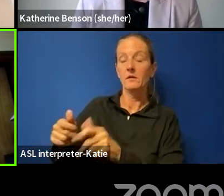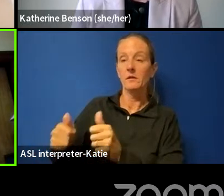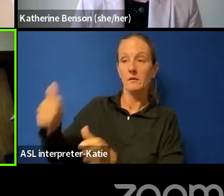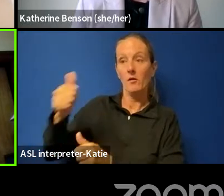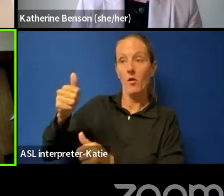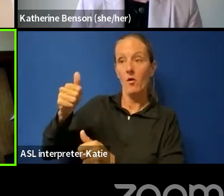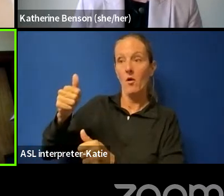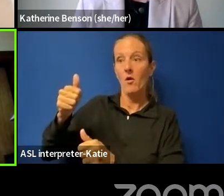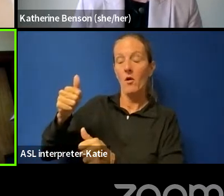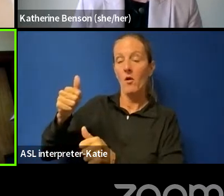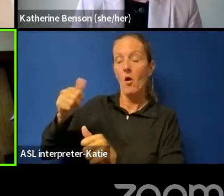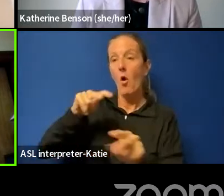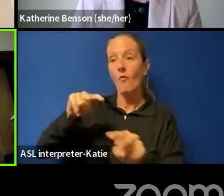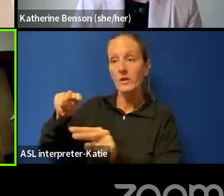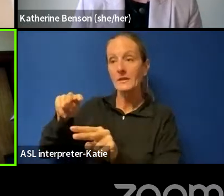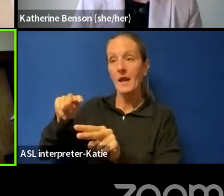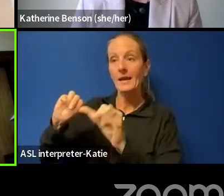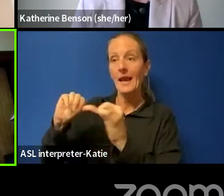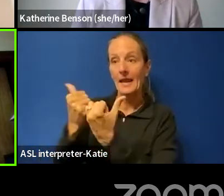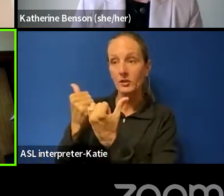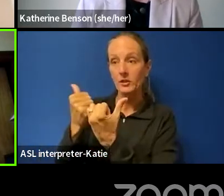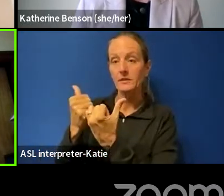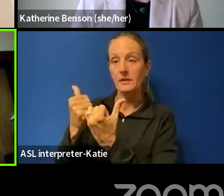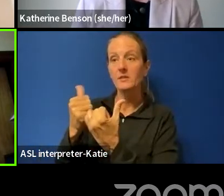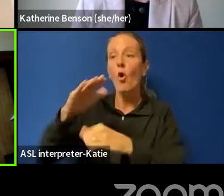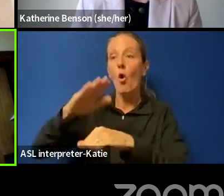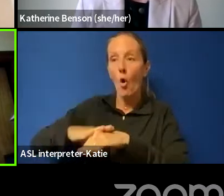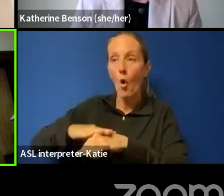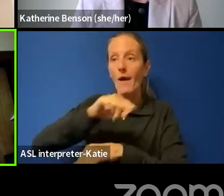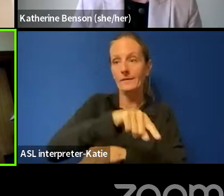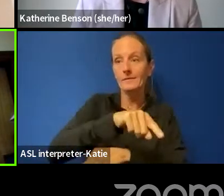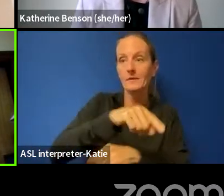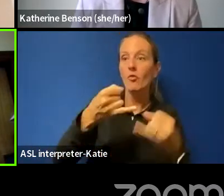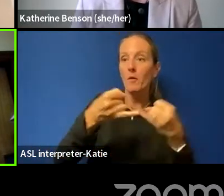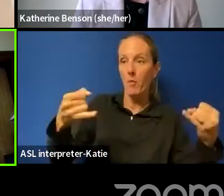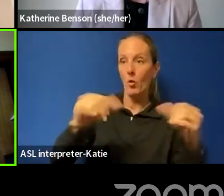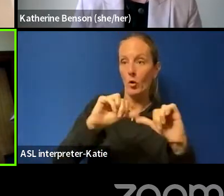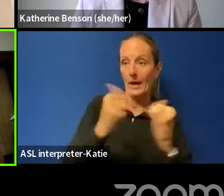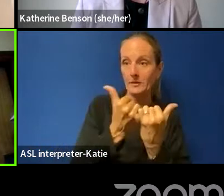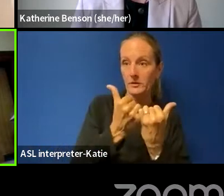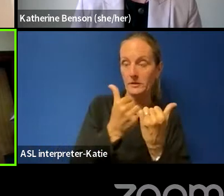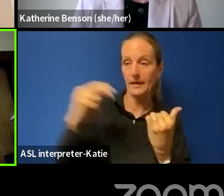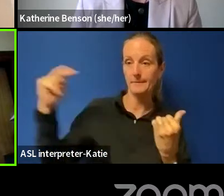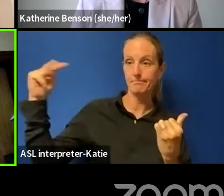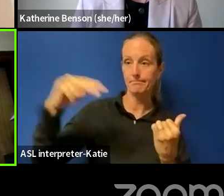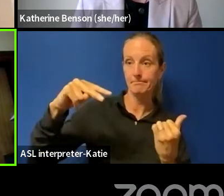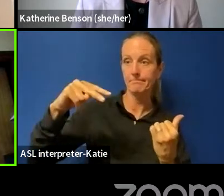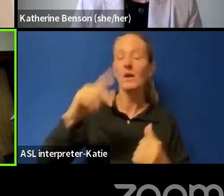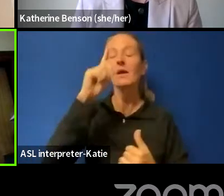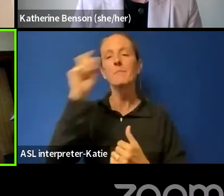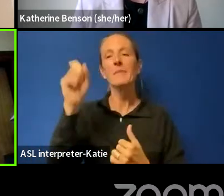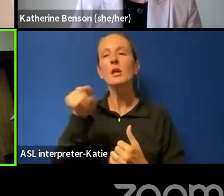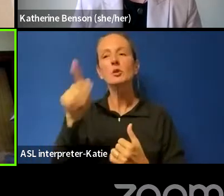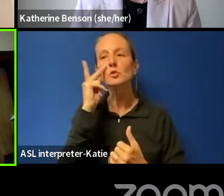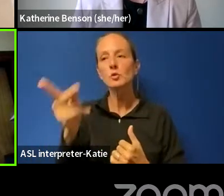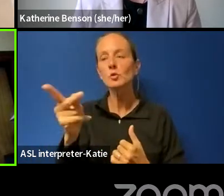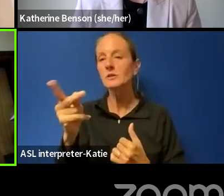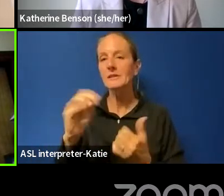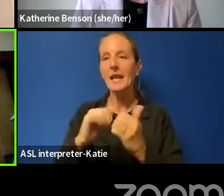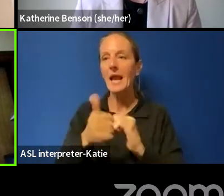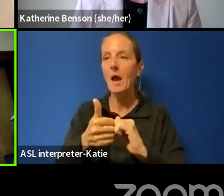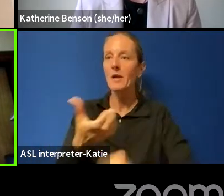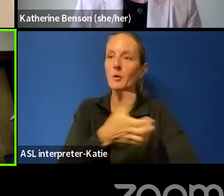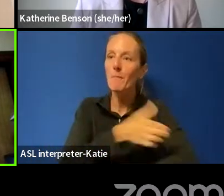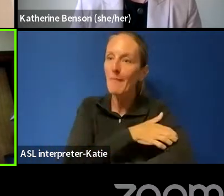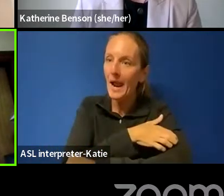Canadian Border Services Agency, because when you see how wide their authorities and legal powers